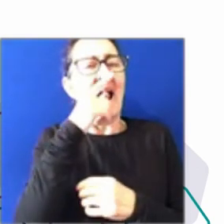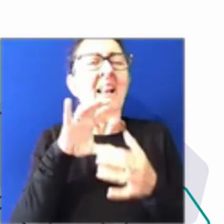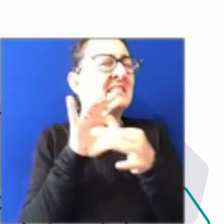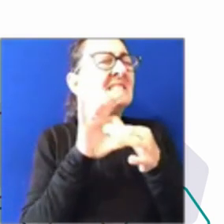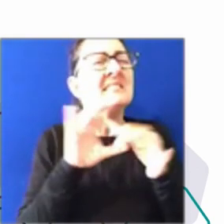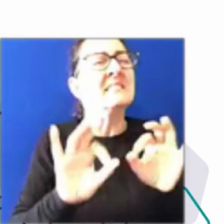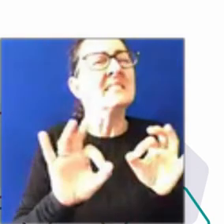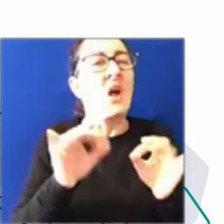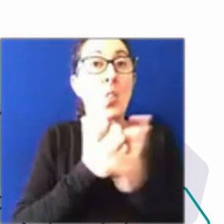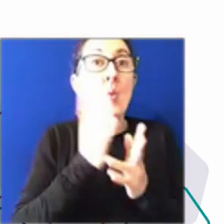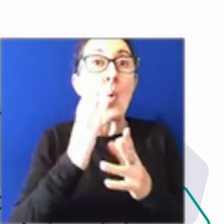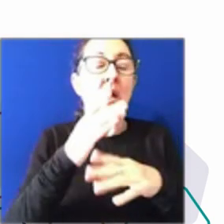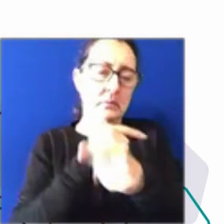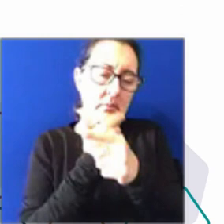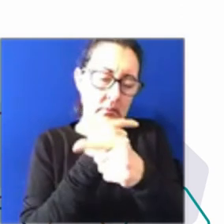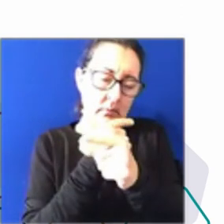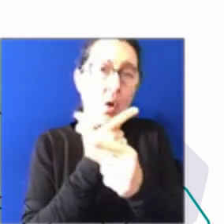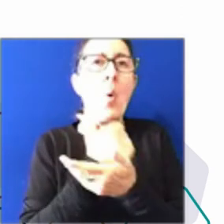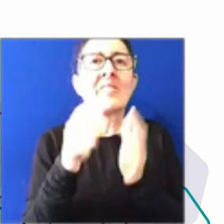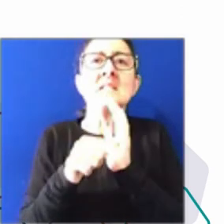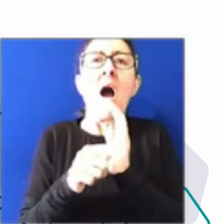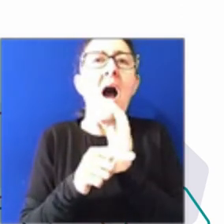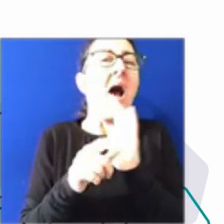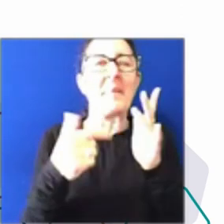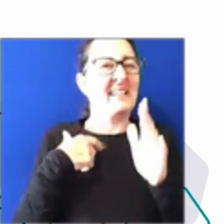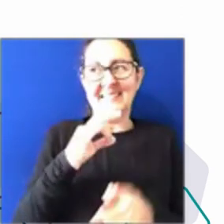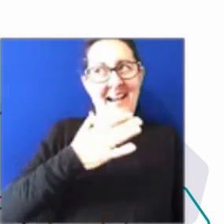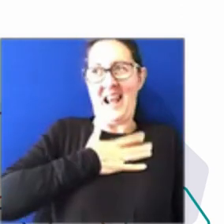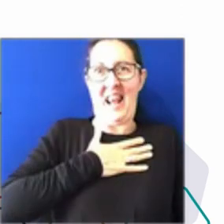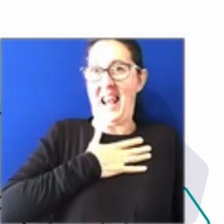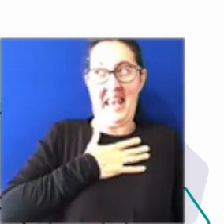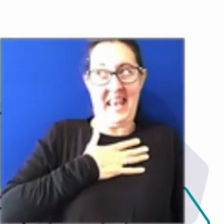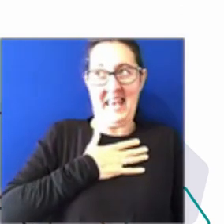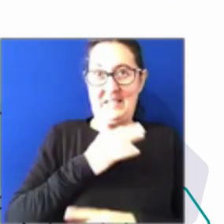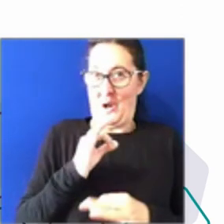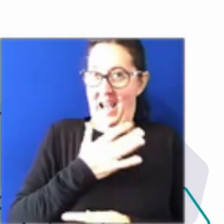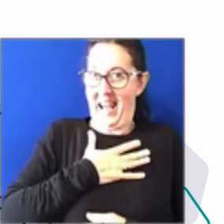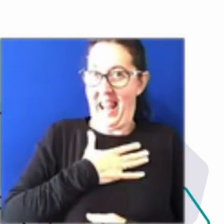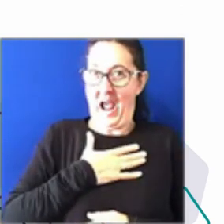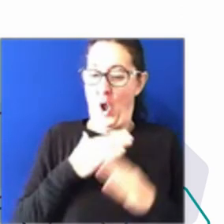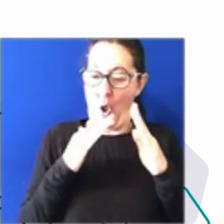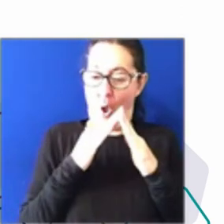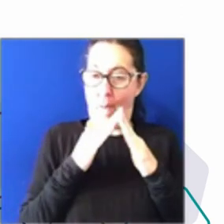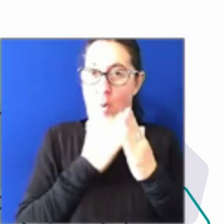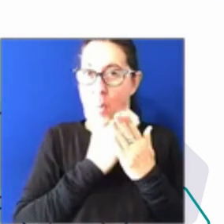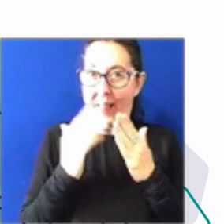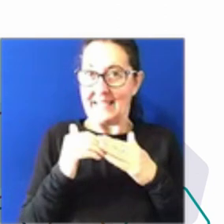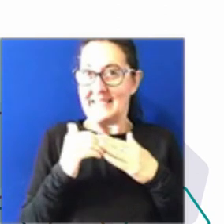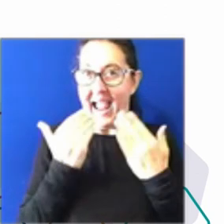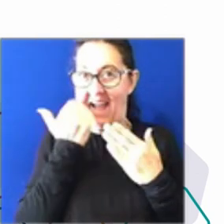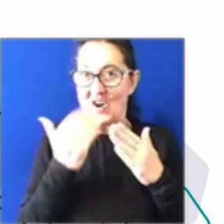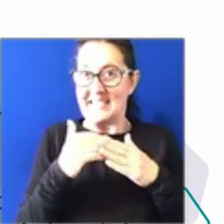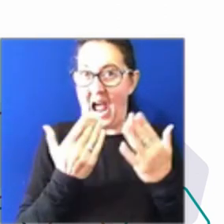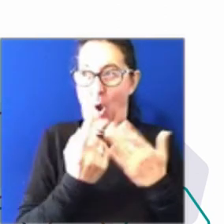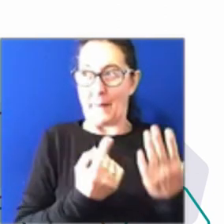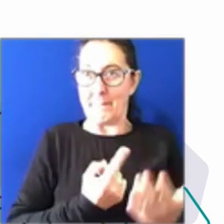I did not love being on my own all day, every day at home. You know, I want to connect with people. And I think